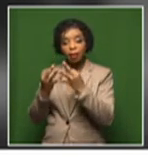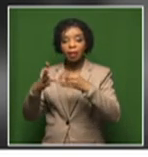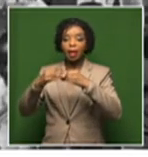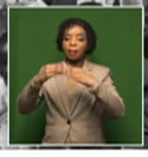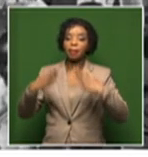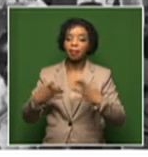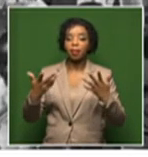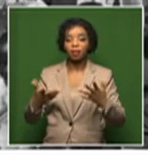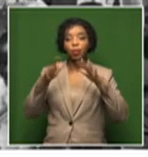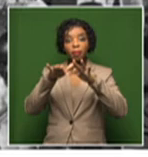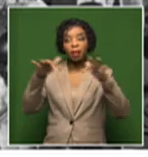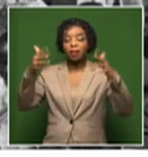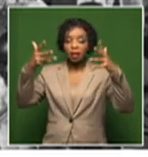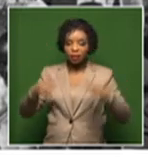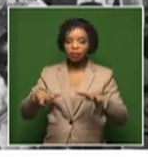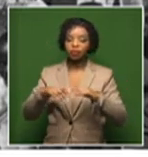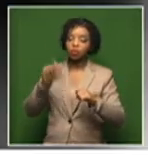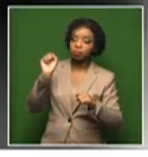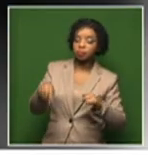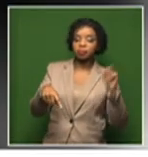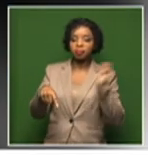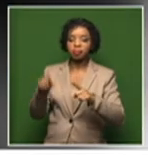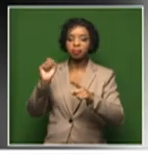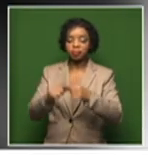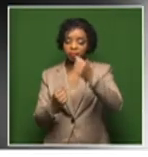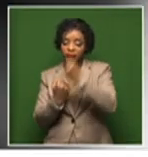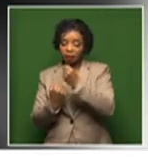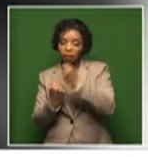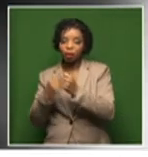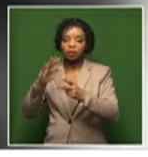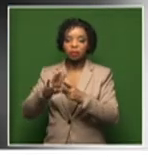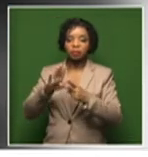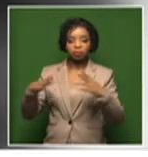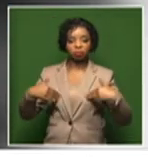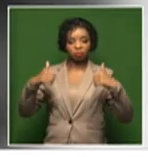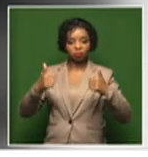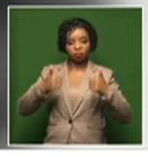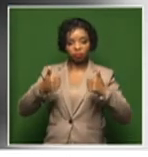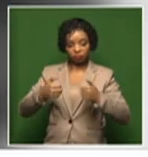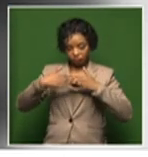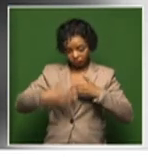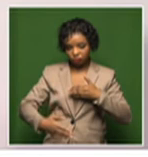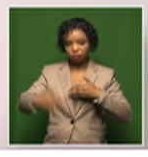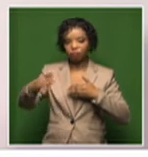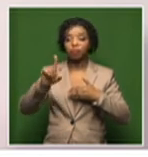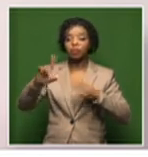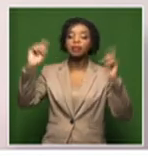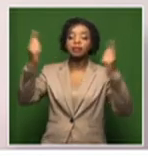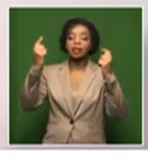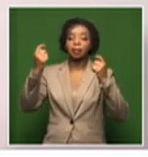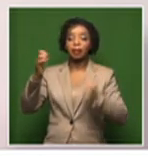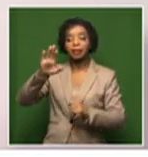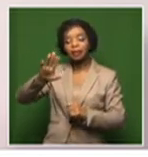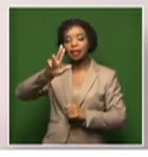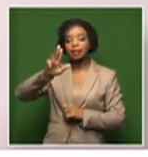also sent messages of support and well wishes online for Tutu during the lecture as he celebrated his 89th